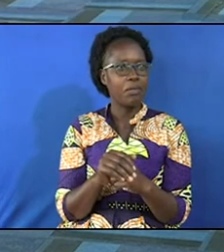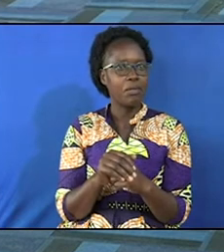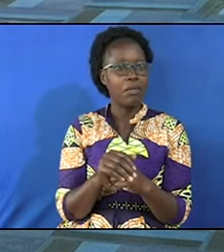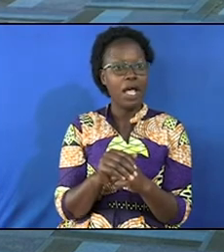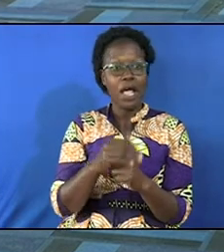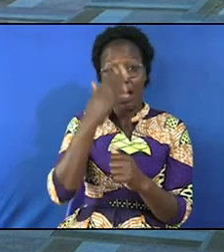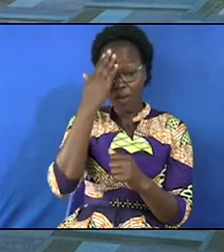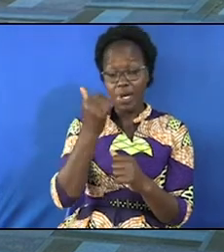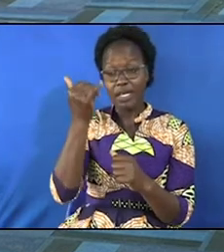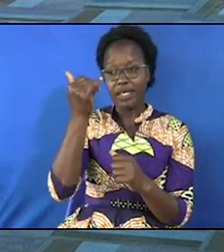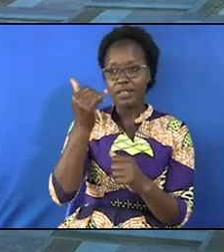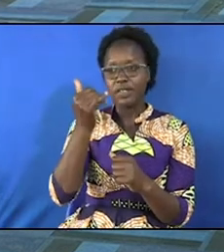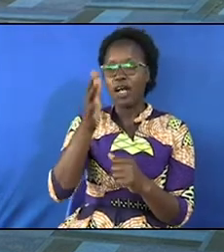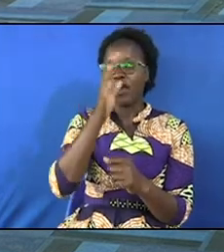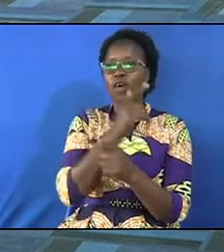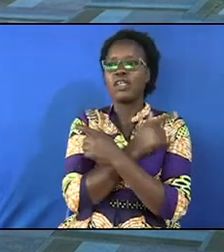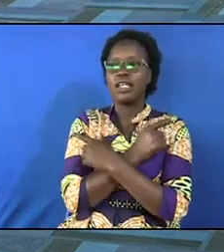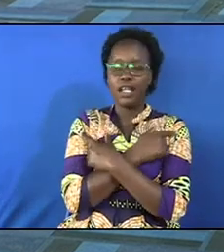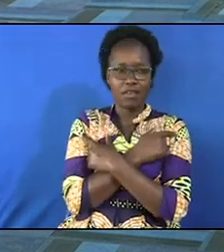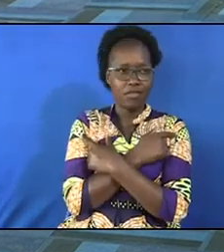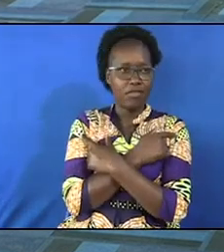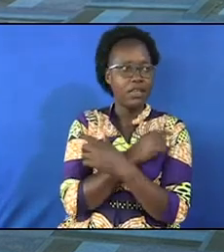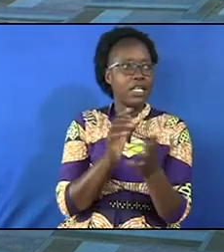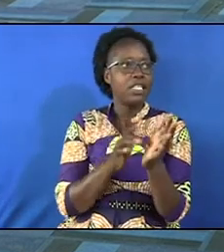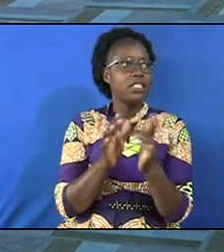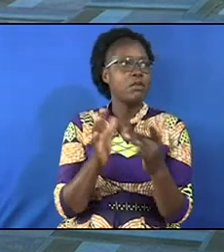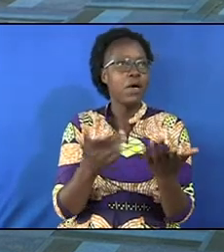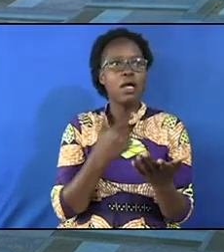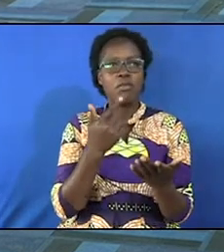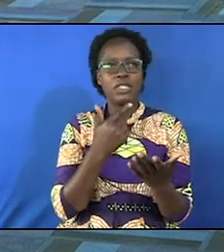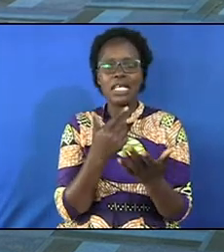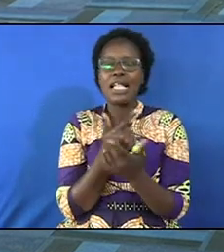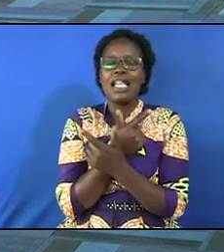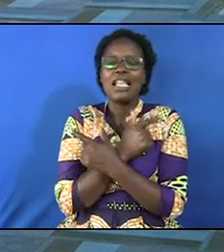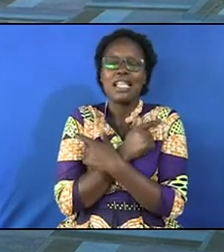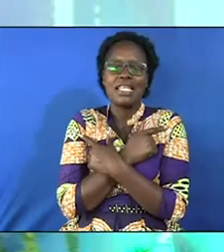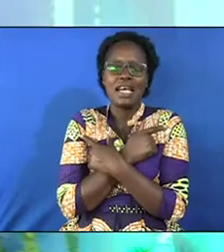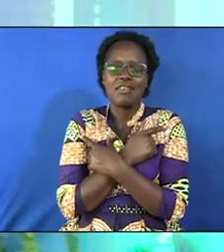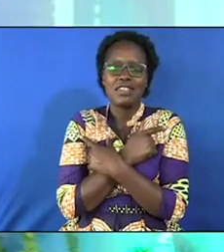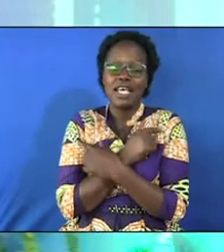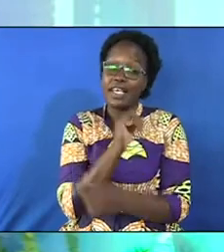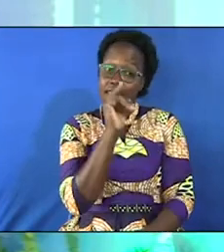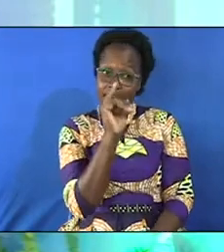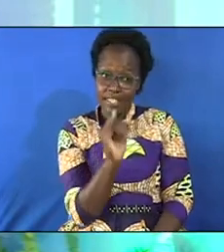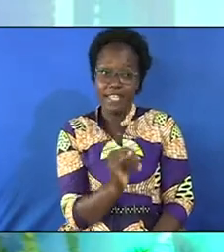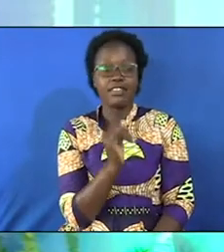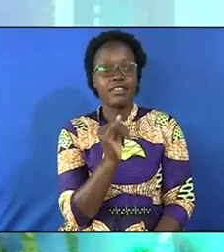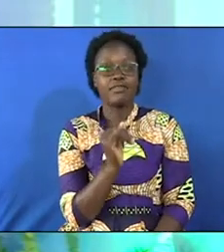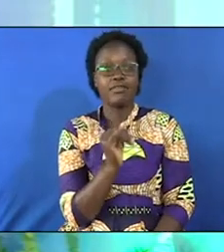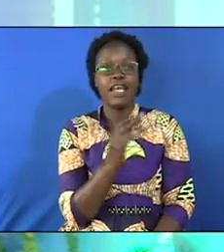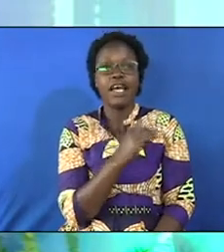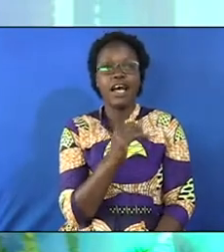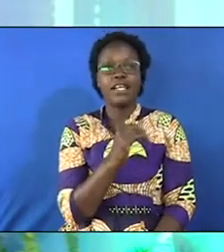because God is love the Bible says that He loves the just and unjust.